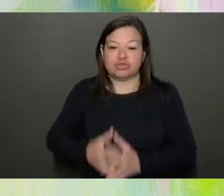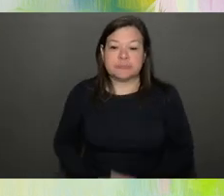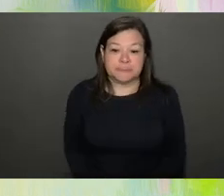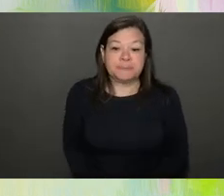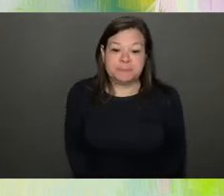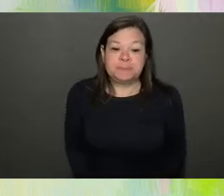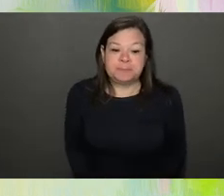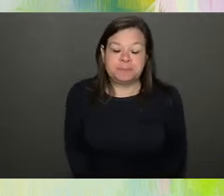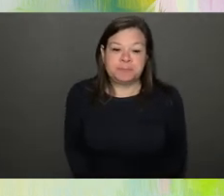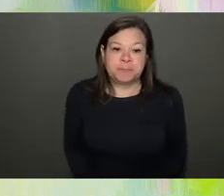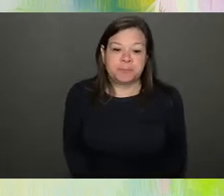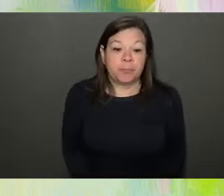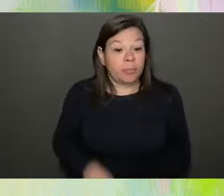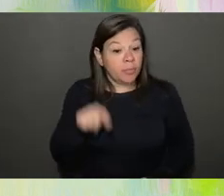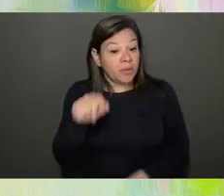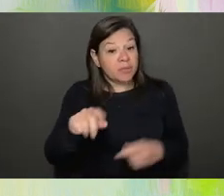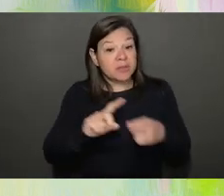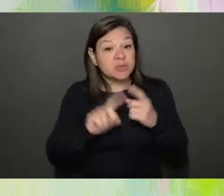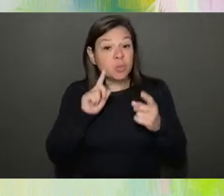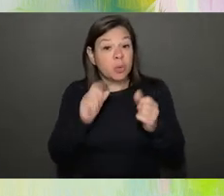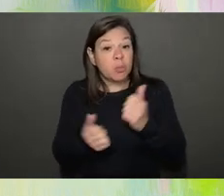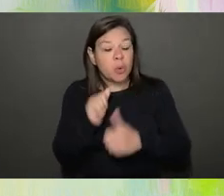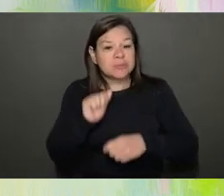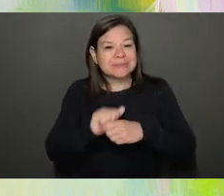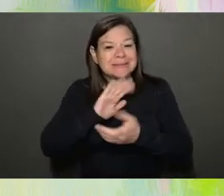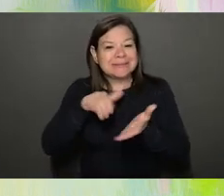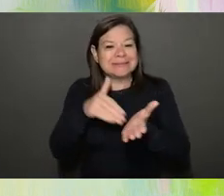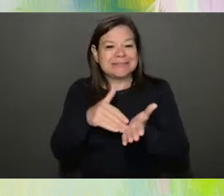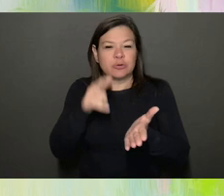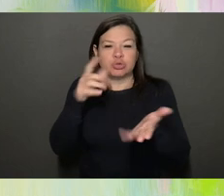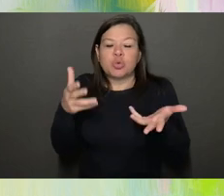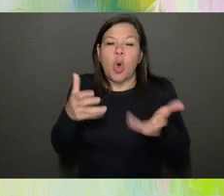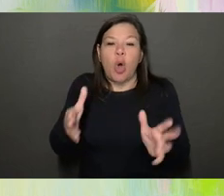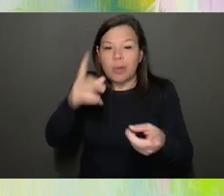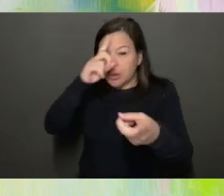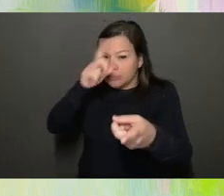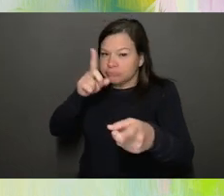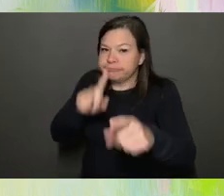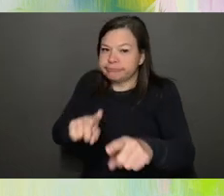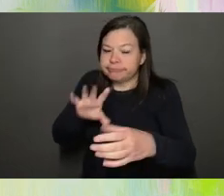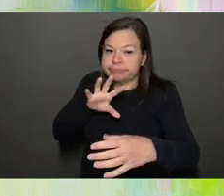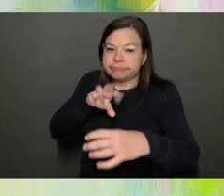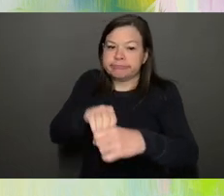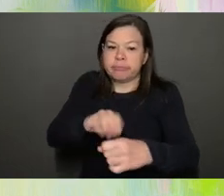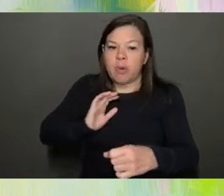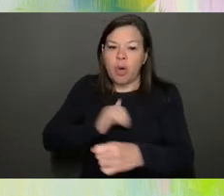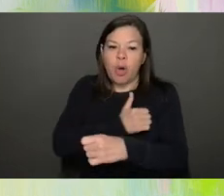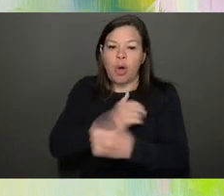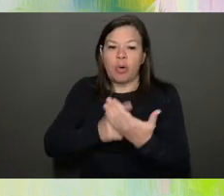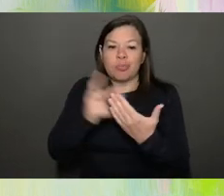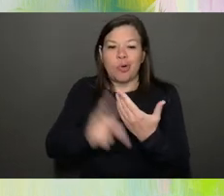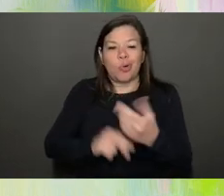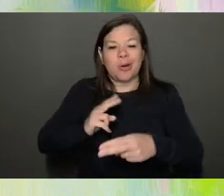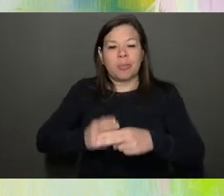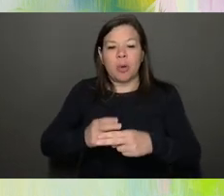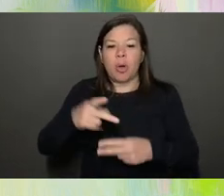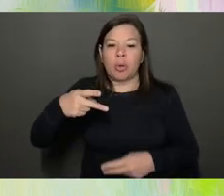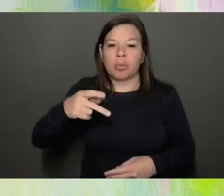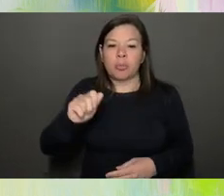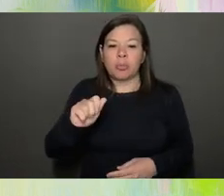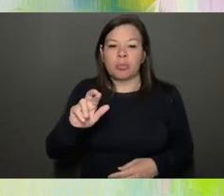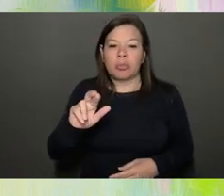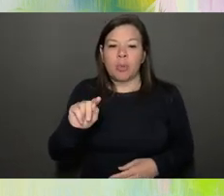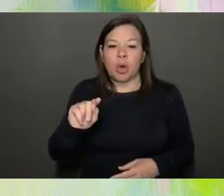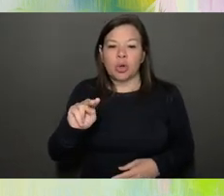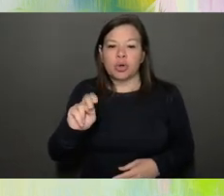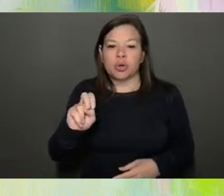These were primarily centers that had already signed into being part of a program called a partnership enhancement program. So these were